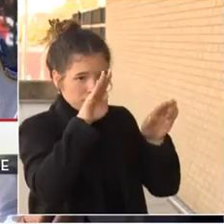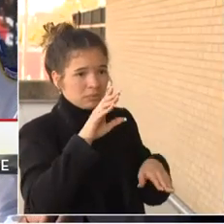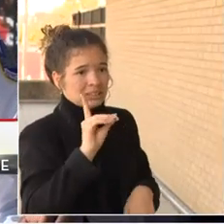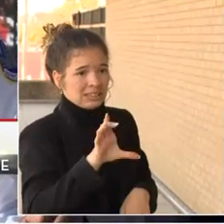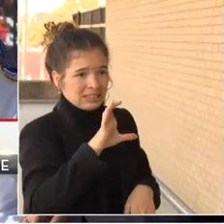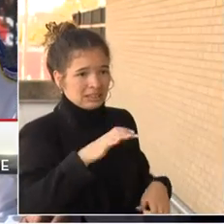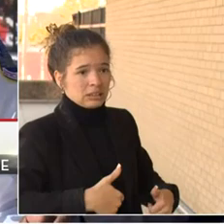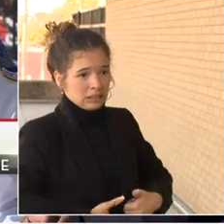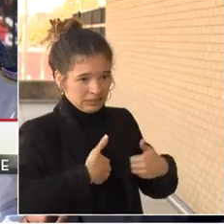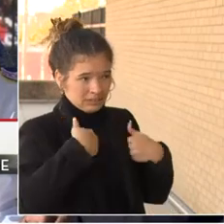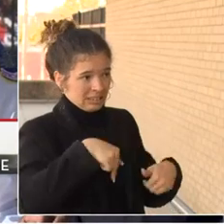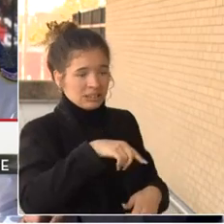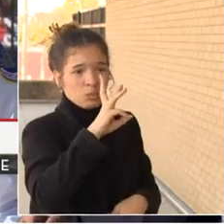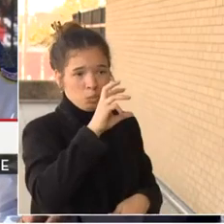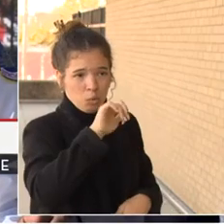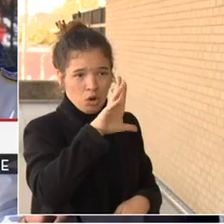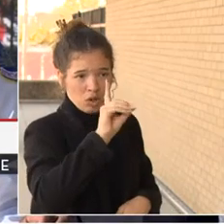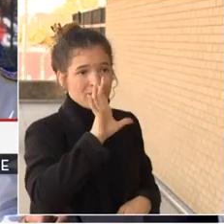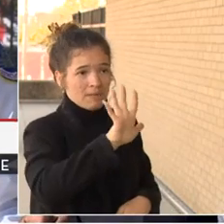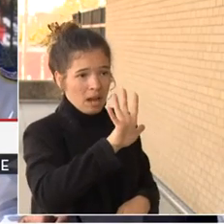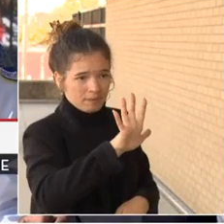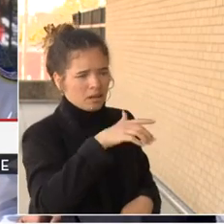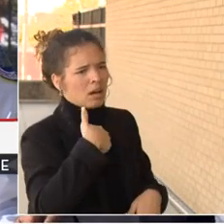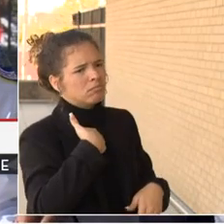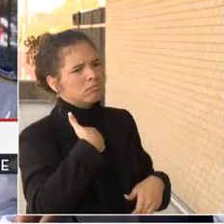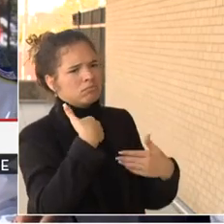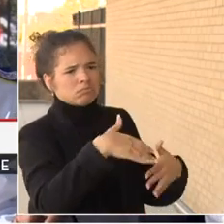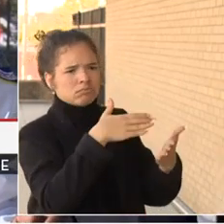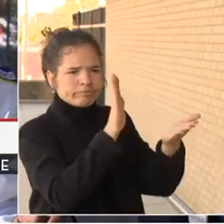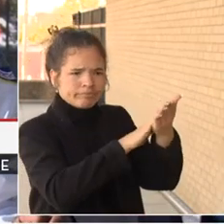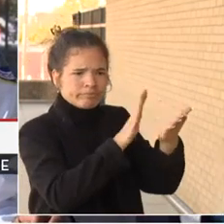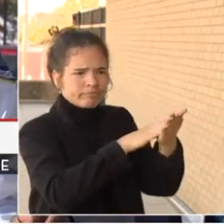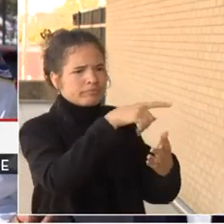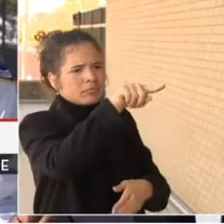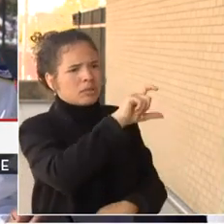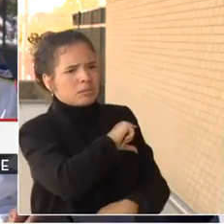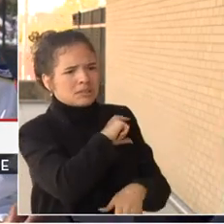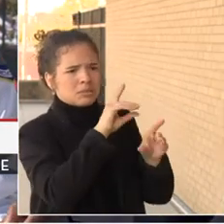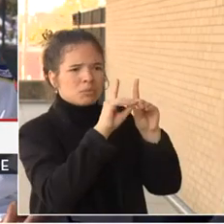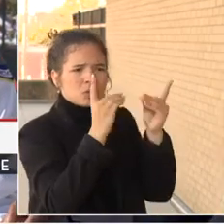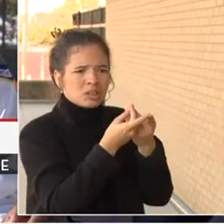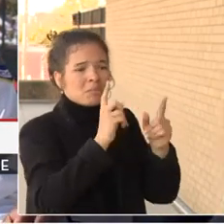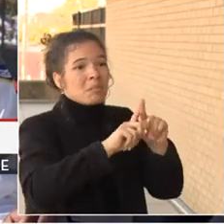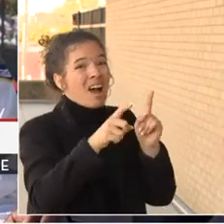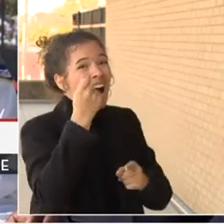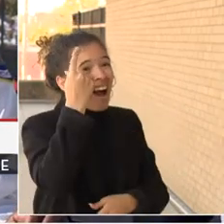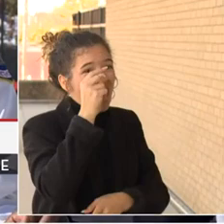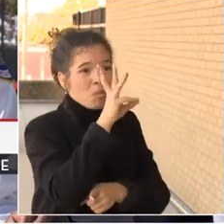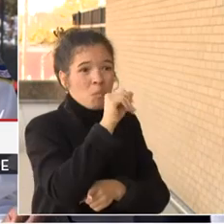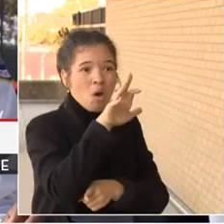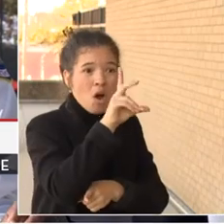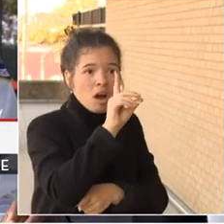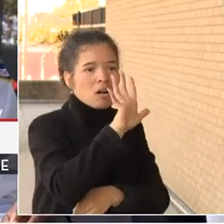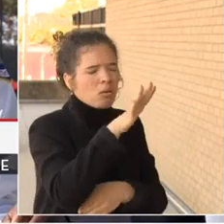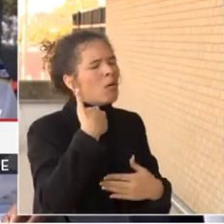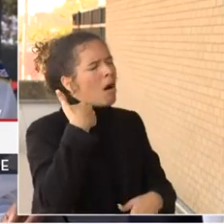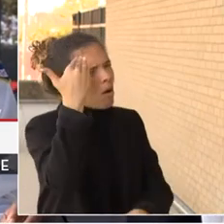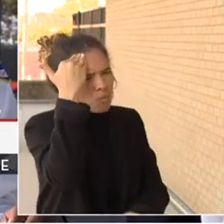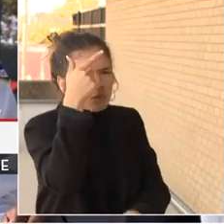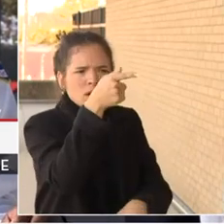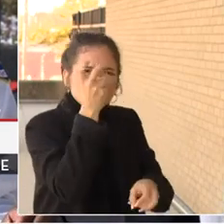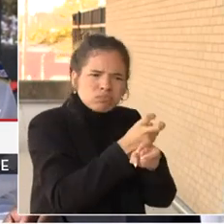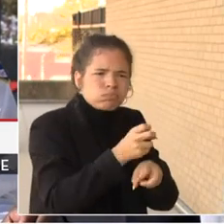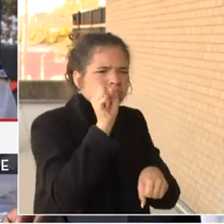commend the police department, especially in 5D. Although we know your job is hard, we know you all can't do it alone. We